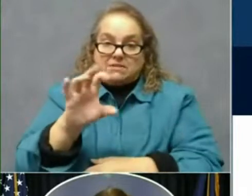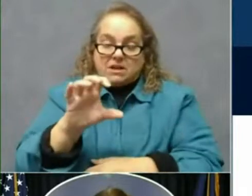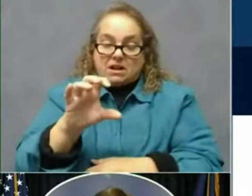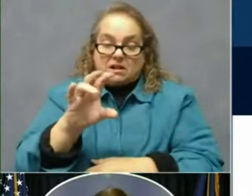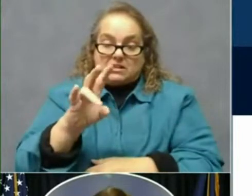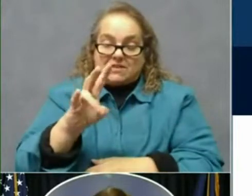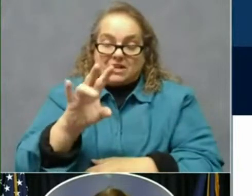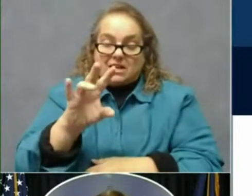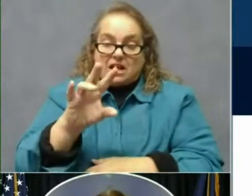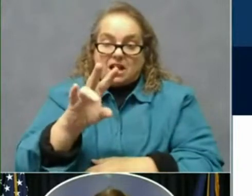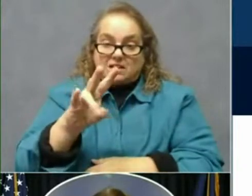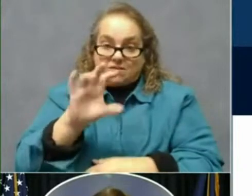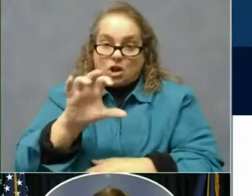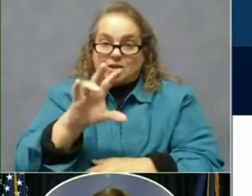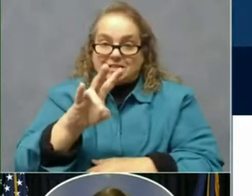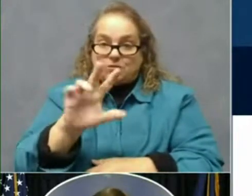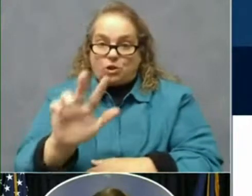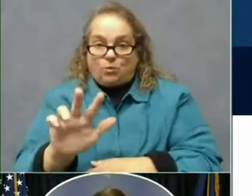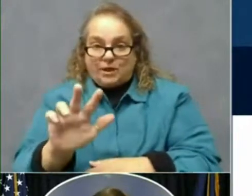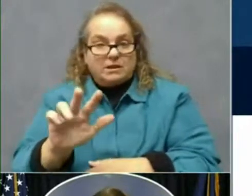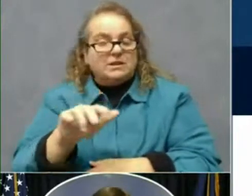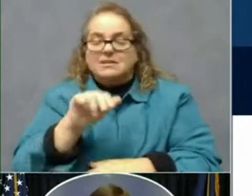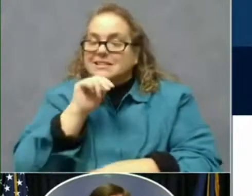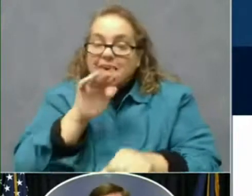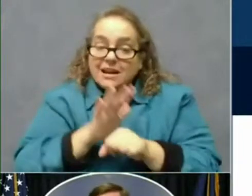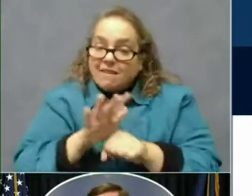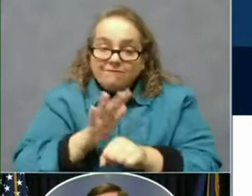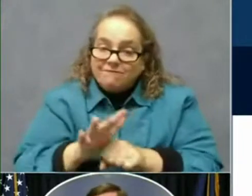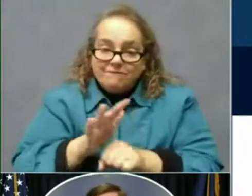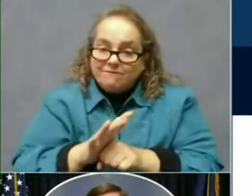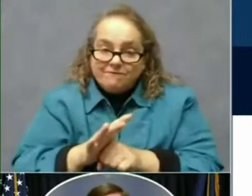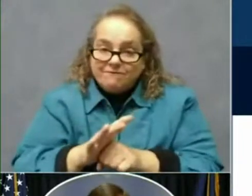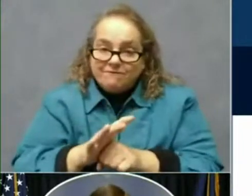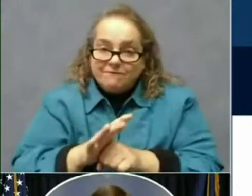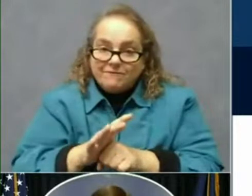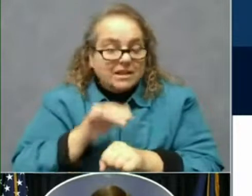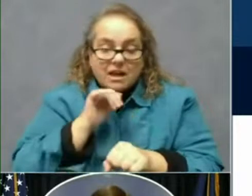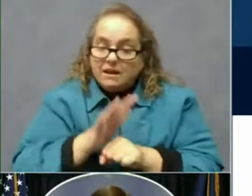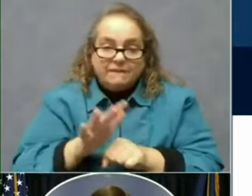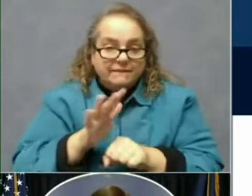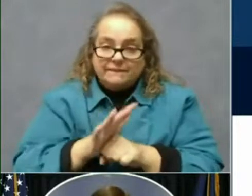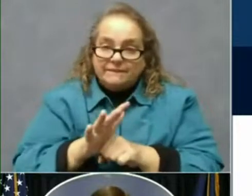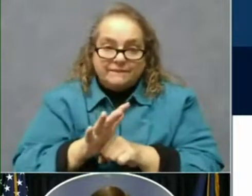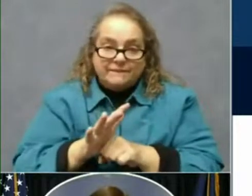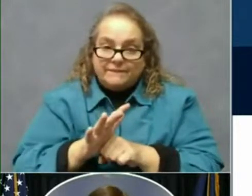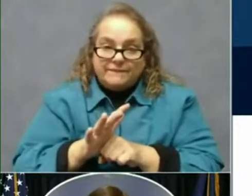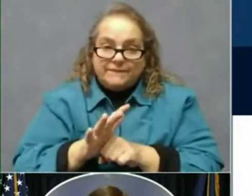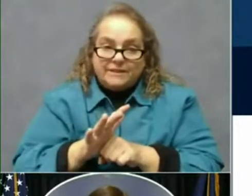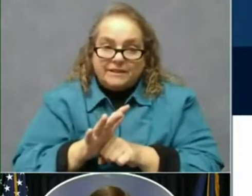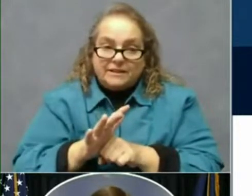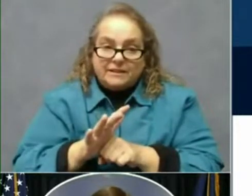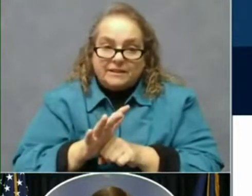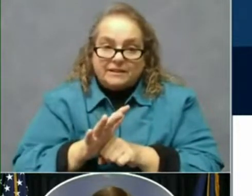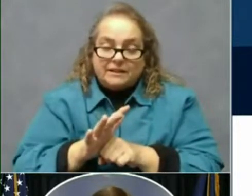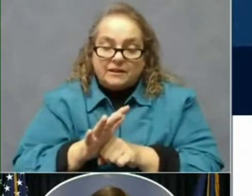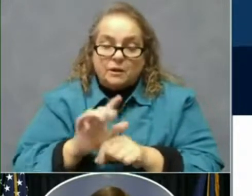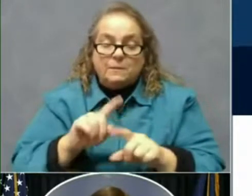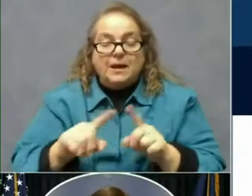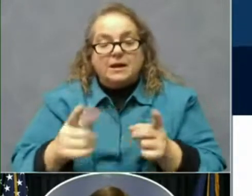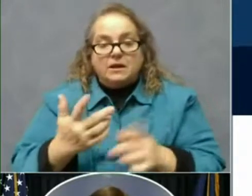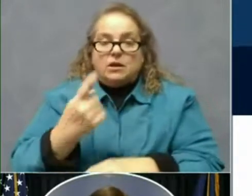So not enough, not enough, but certainly what, over, over a third,